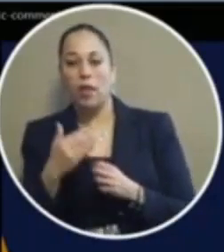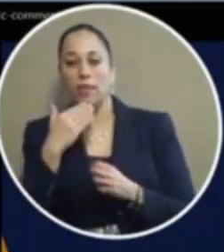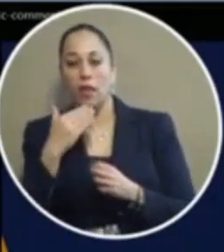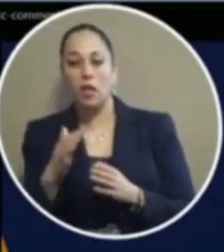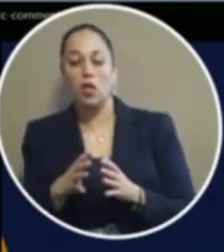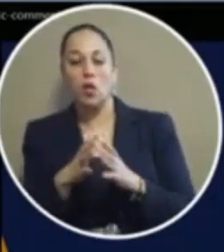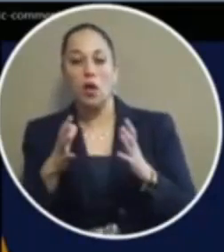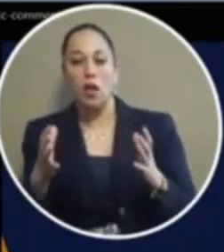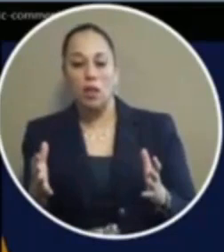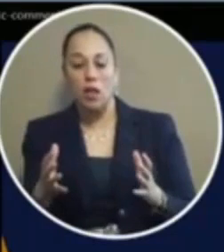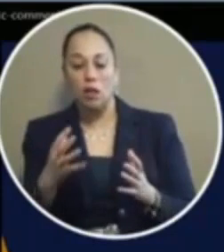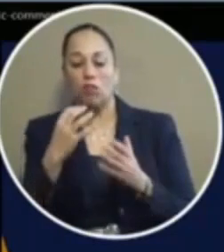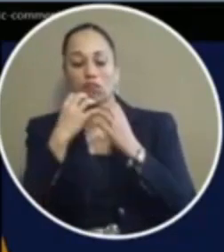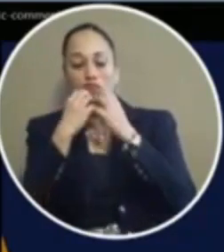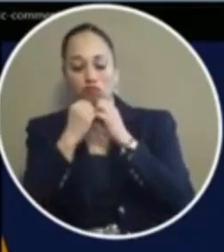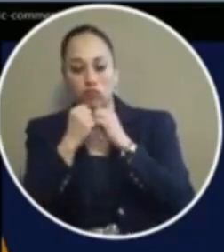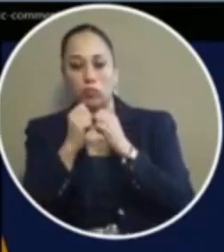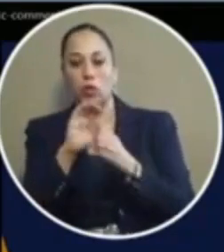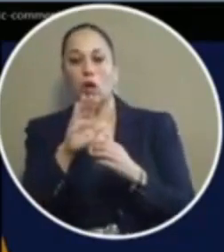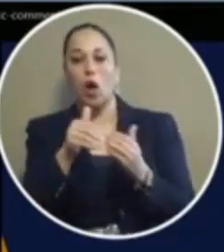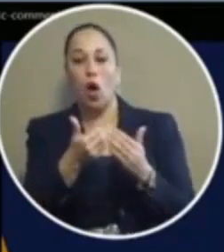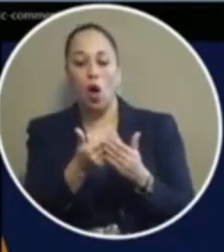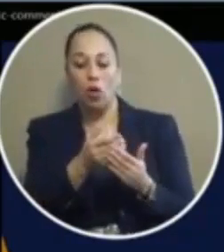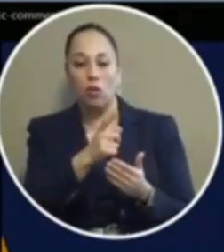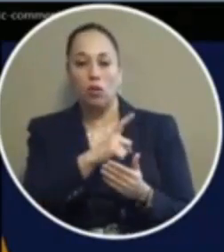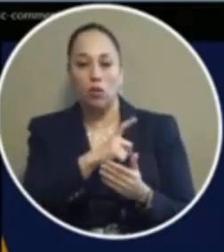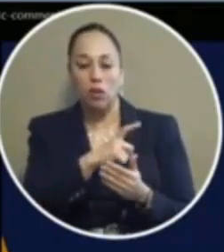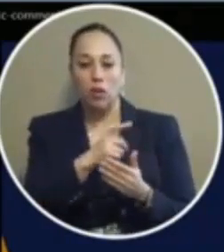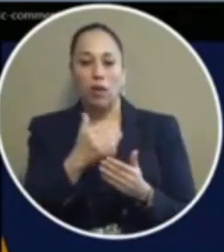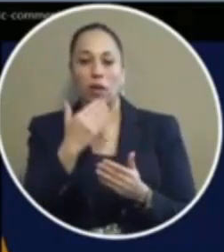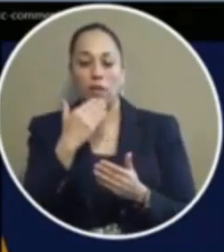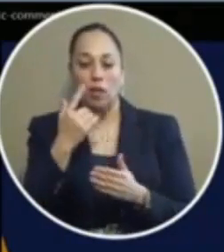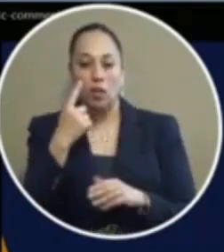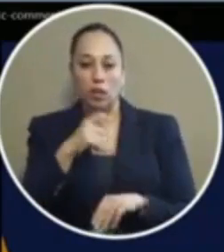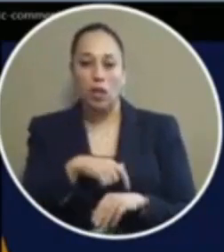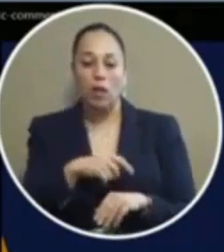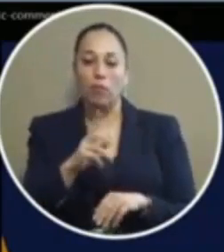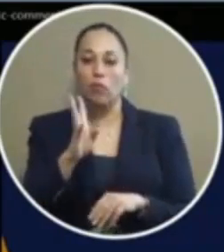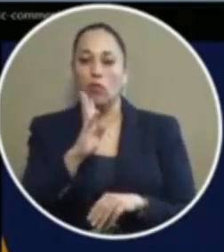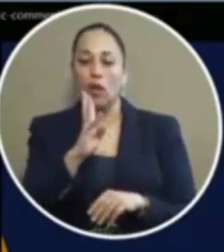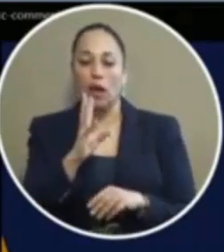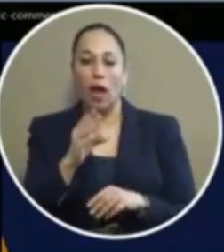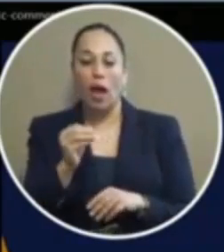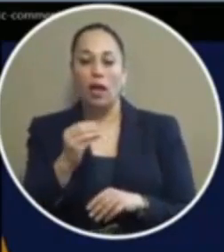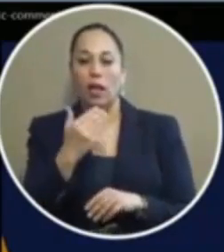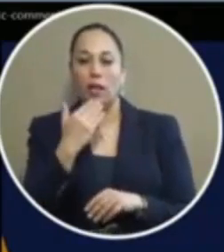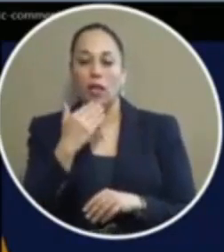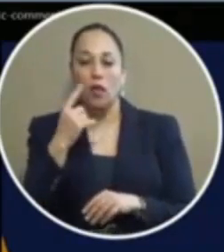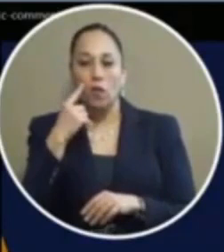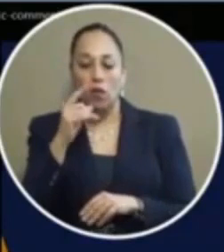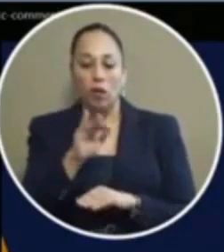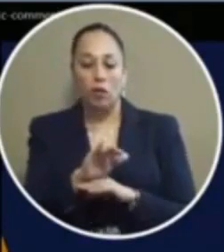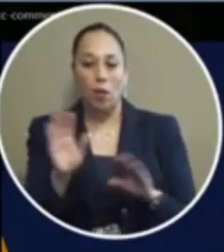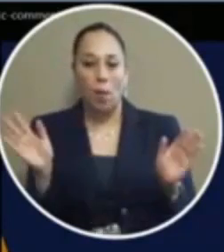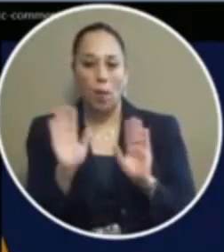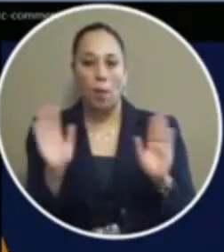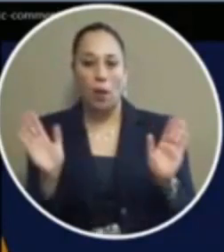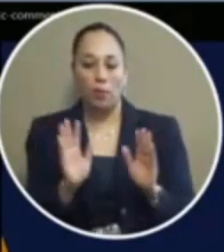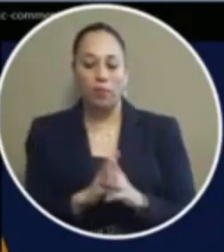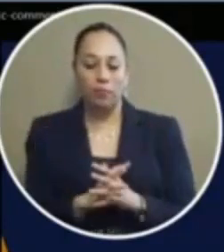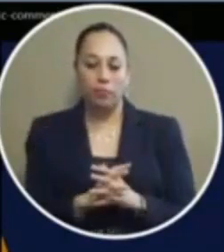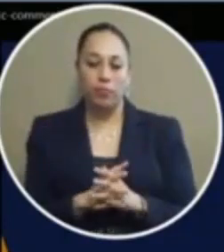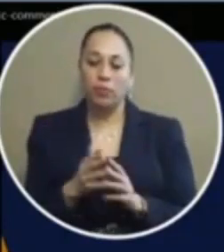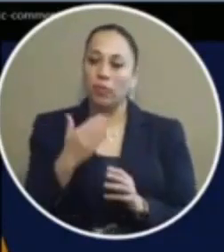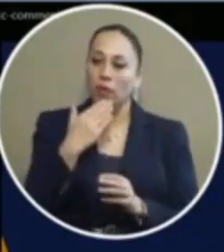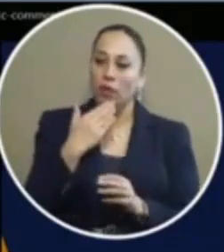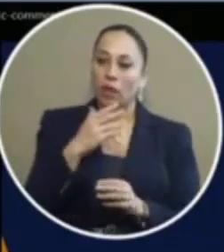you so much appreciate all of law enforcement thanks for the time to speak and thanks for the afternoon bye bye thank you the